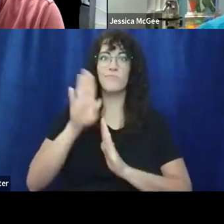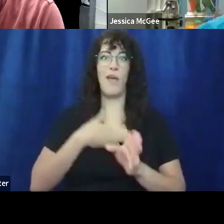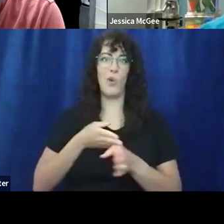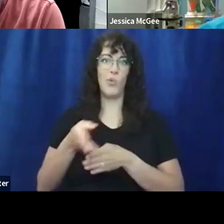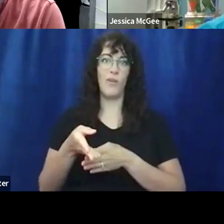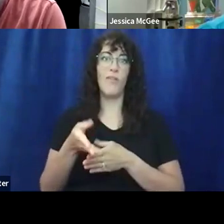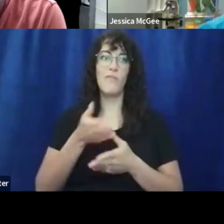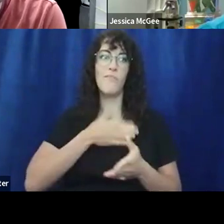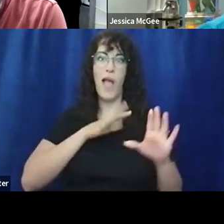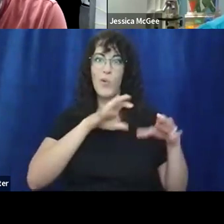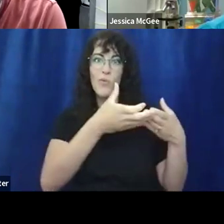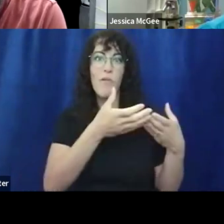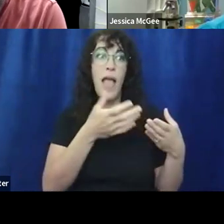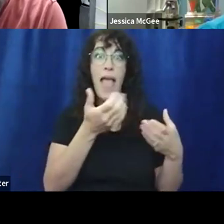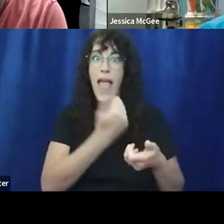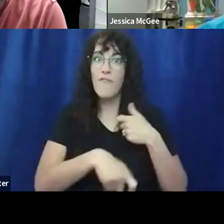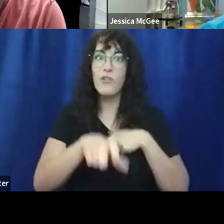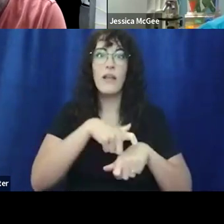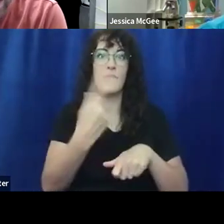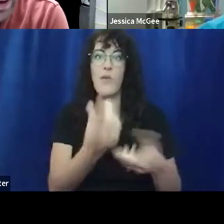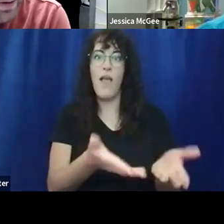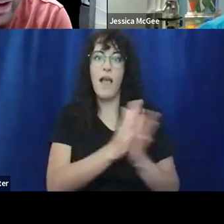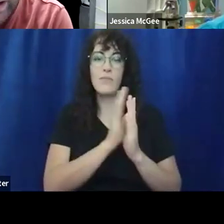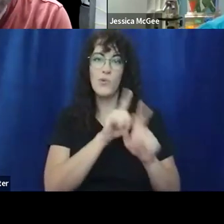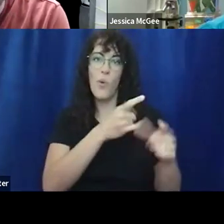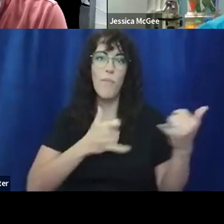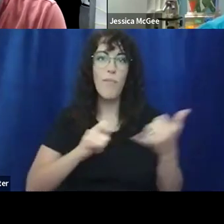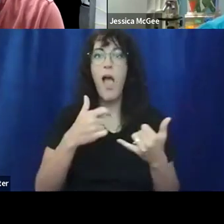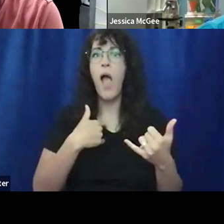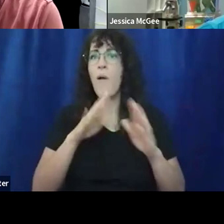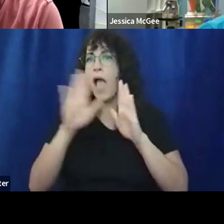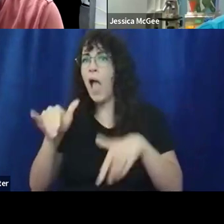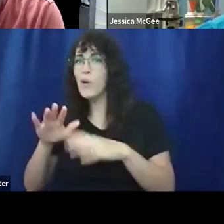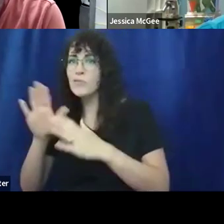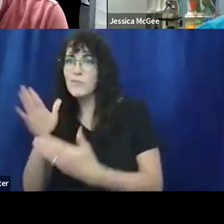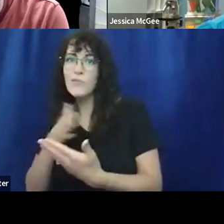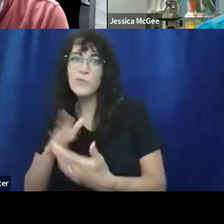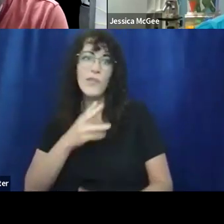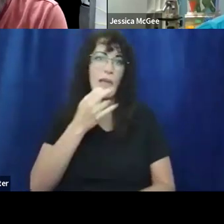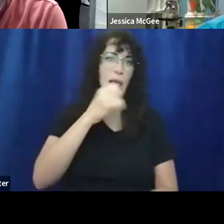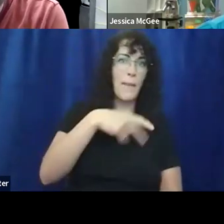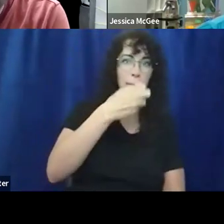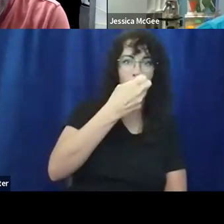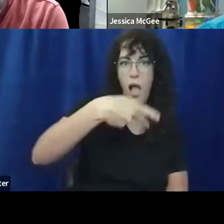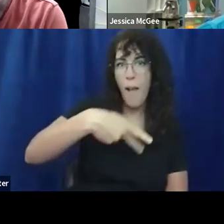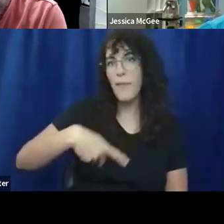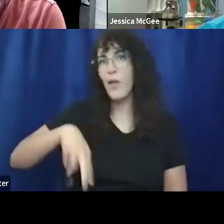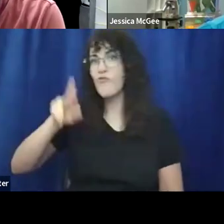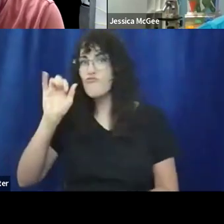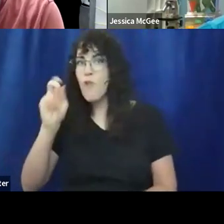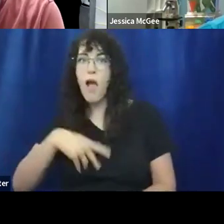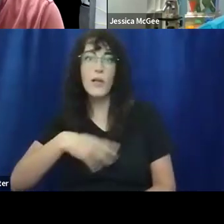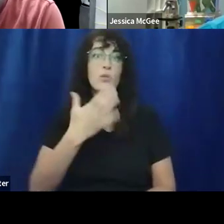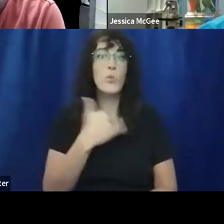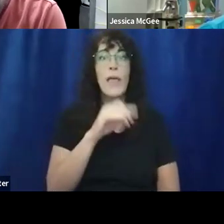network. I said yes to every gig. So I played in house music, uh, settings. I played in hip hop settings. I played in rock settings. I played sleek hairline for wedding